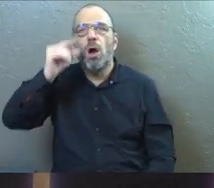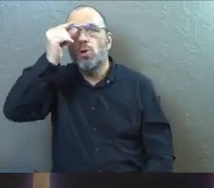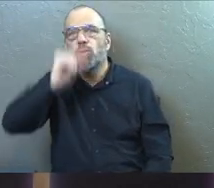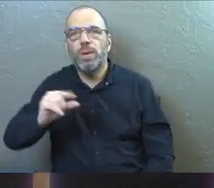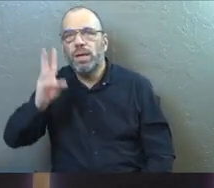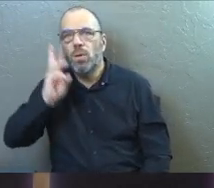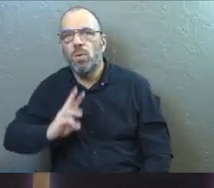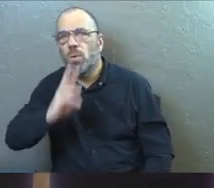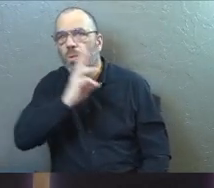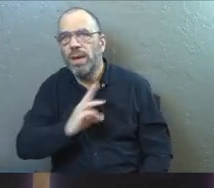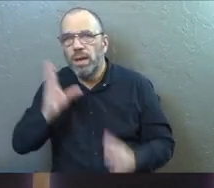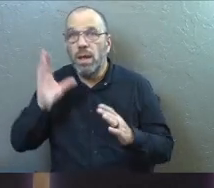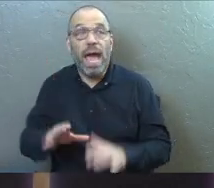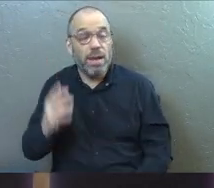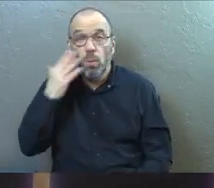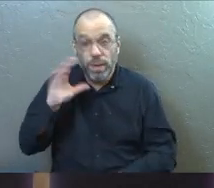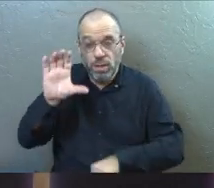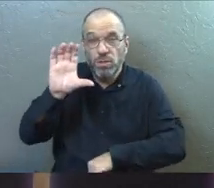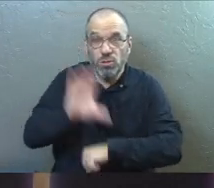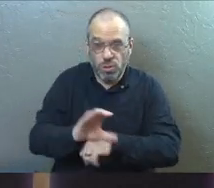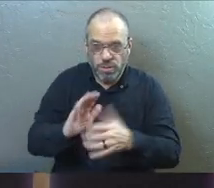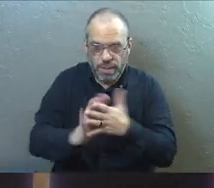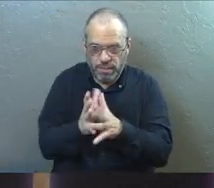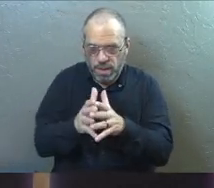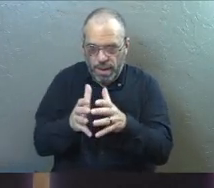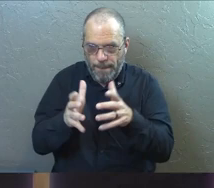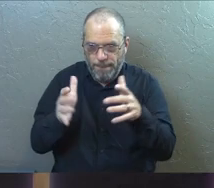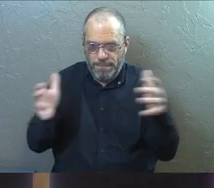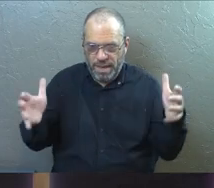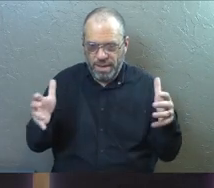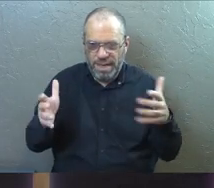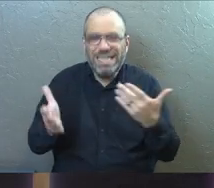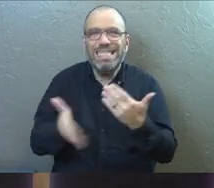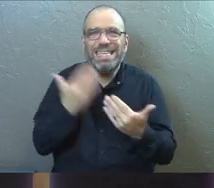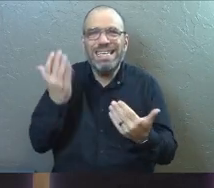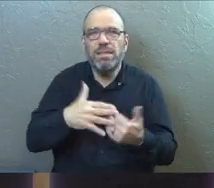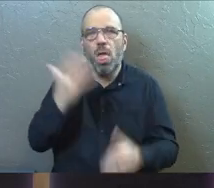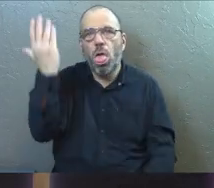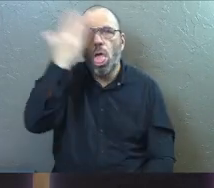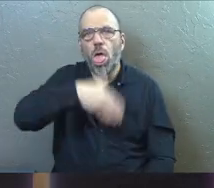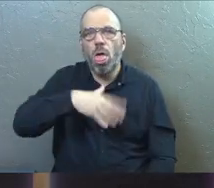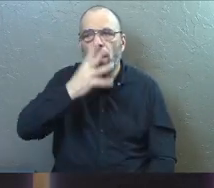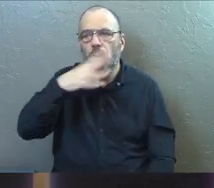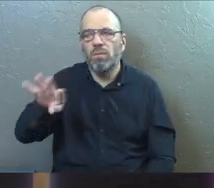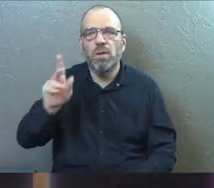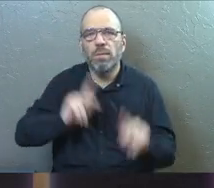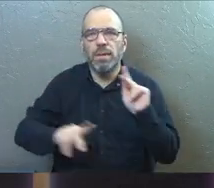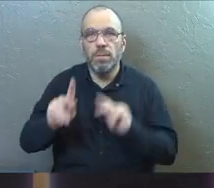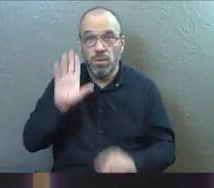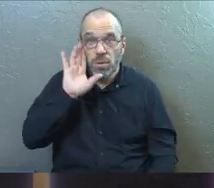How many of you know that when a church gets bigger, it becomes easier to overlook people?